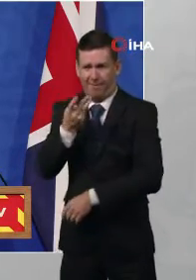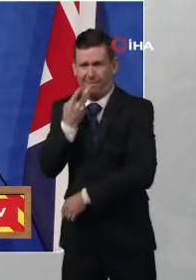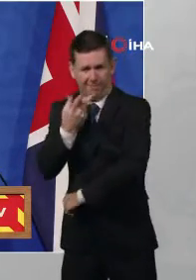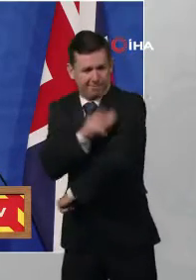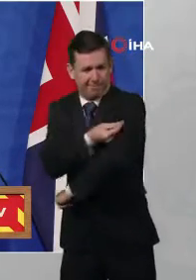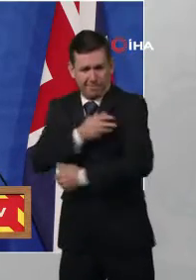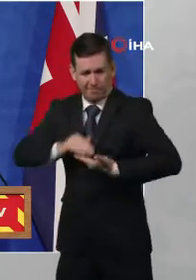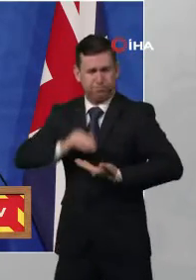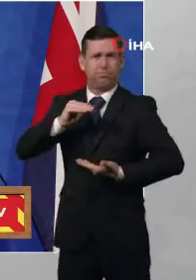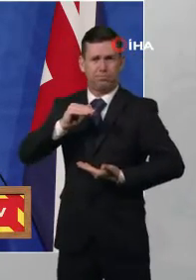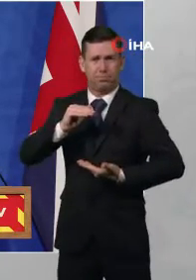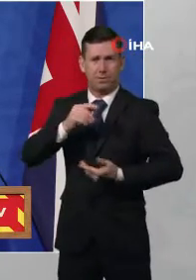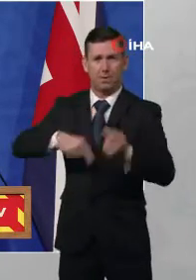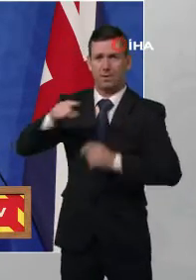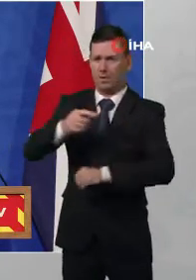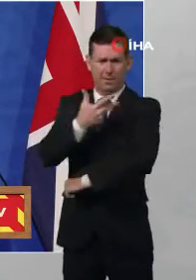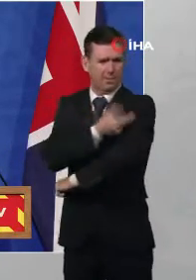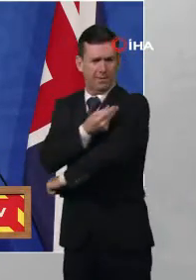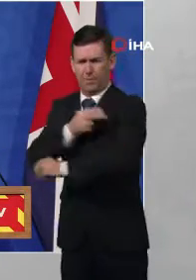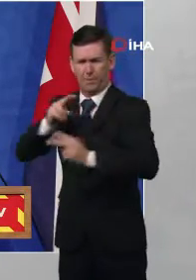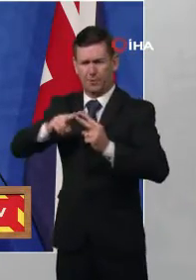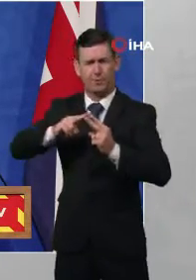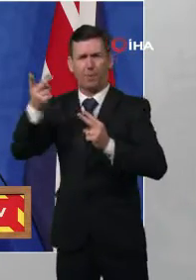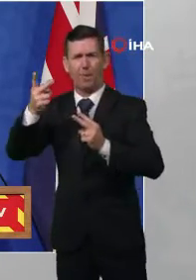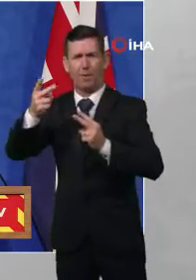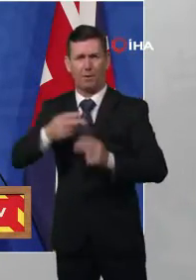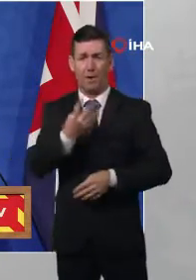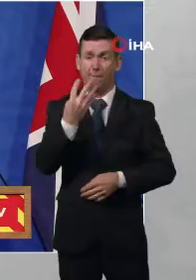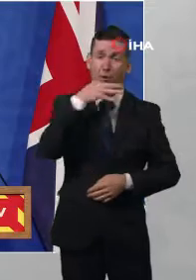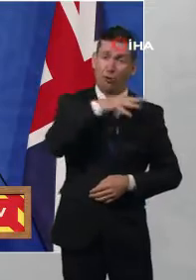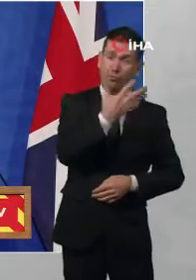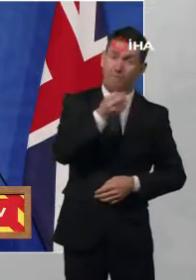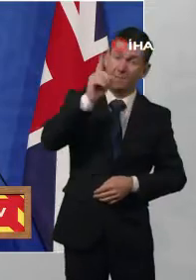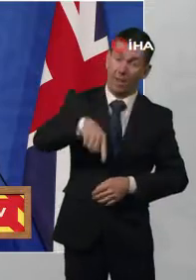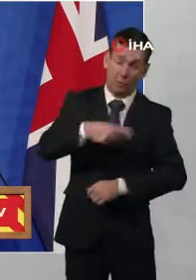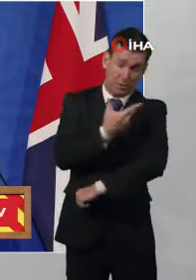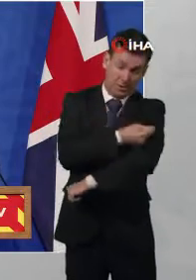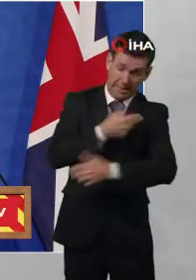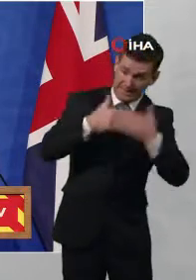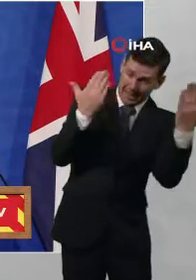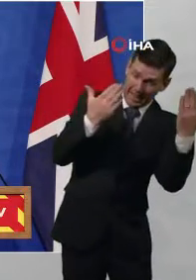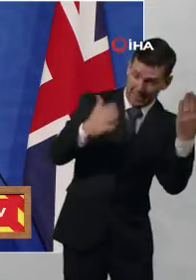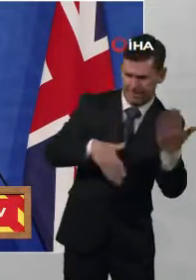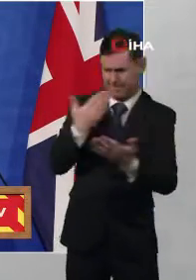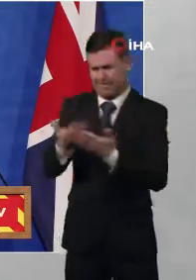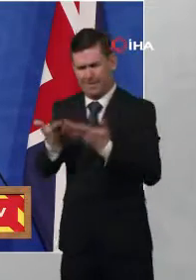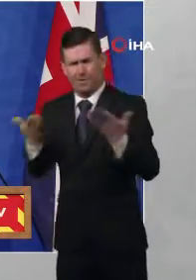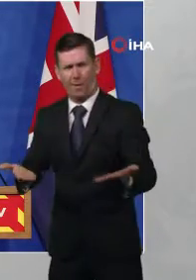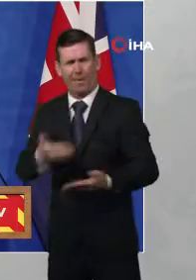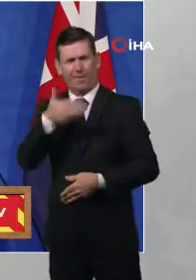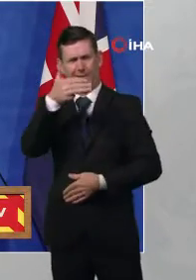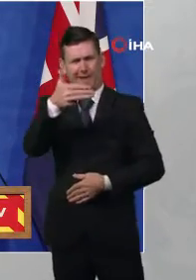the rate of vaccination from 450,000 doses a day to a peak of more than 900,000.